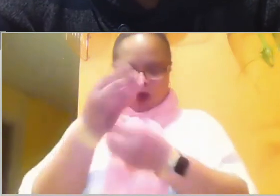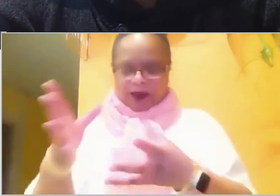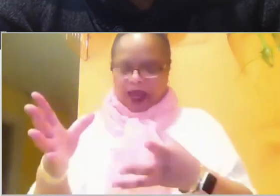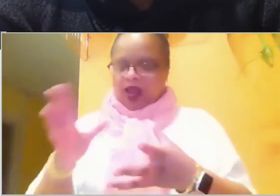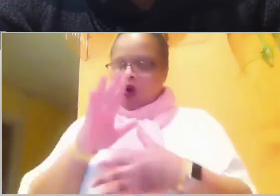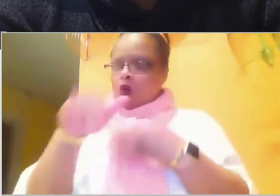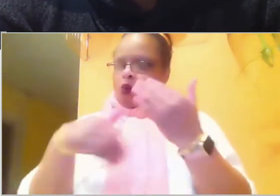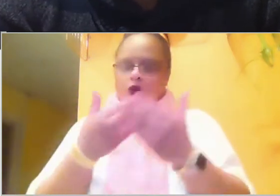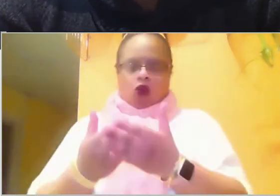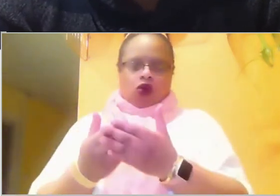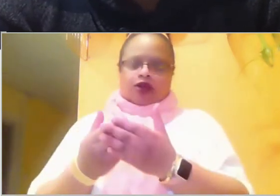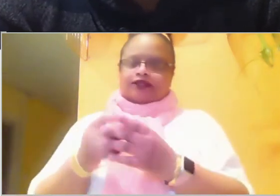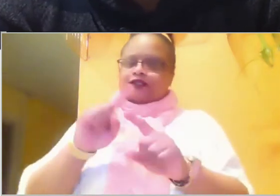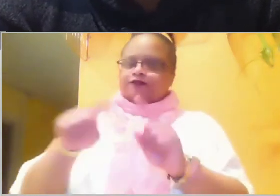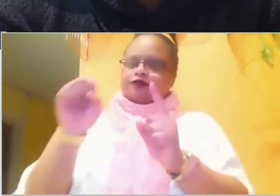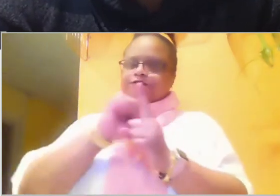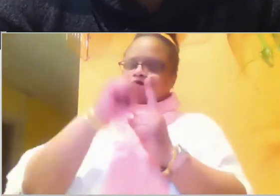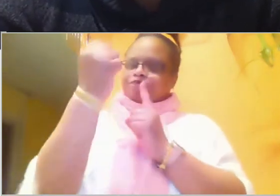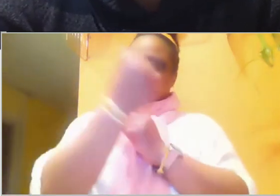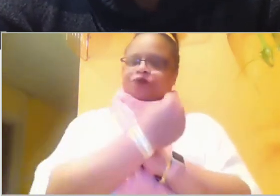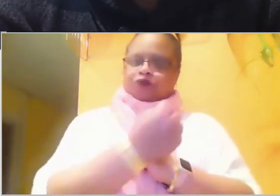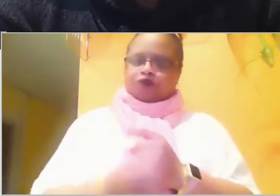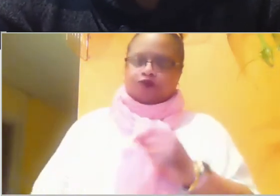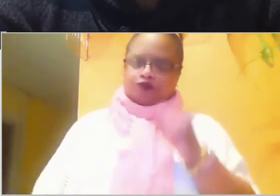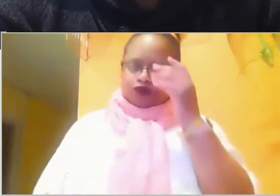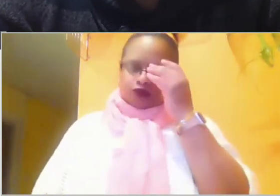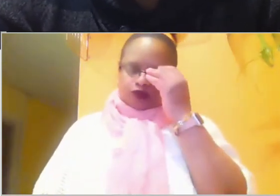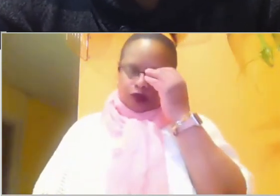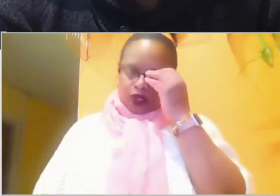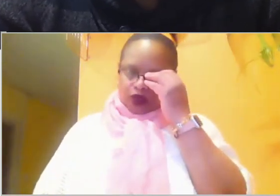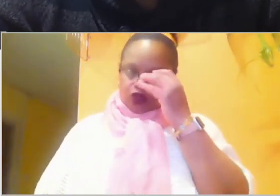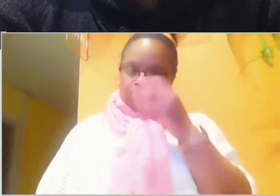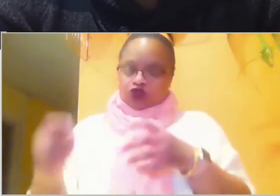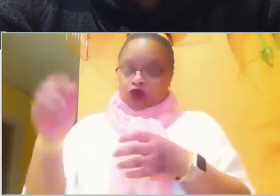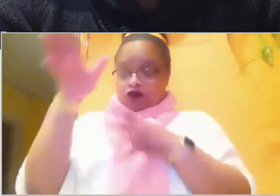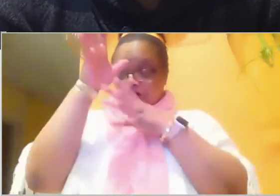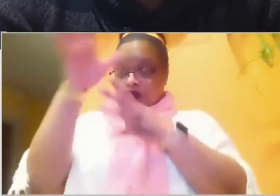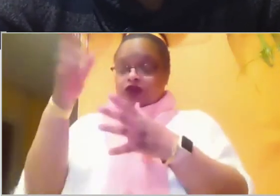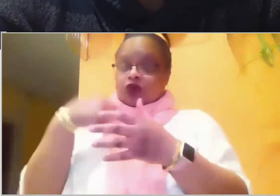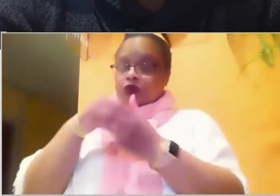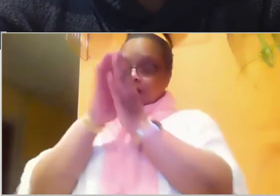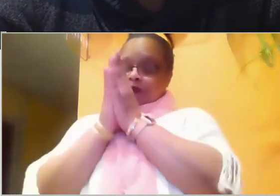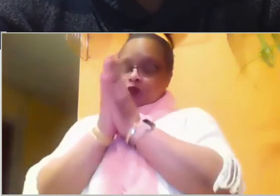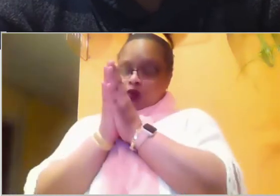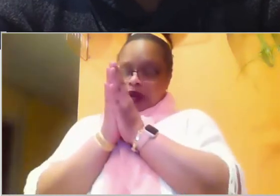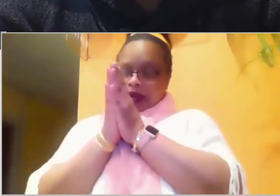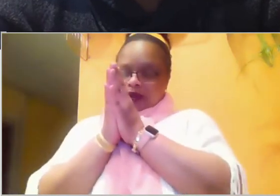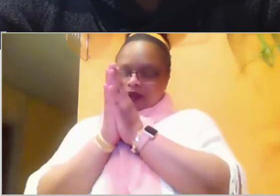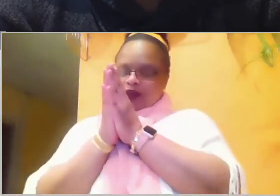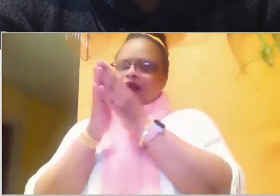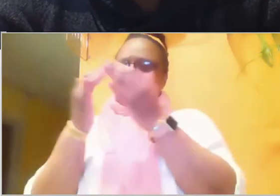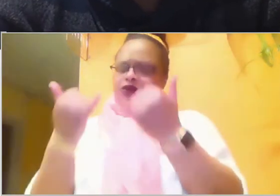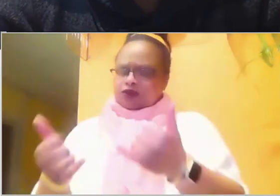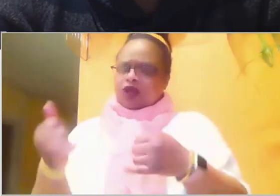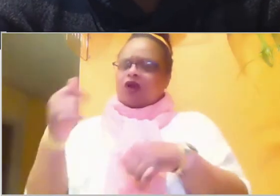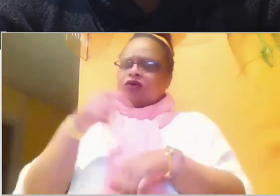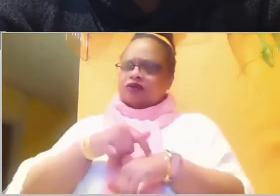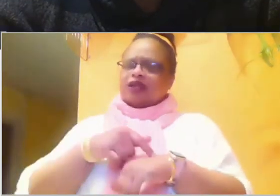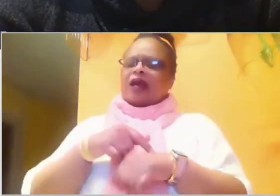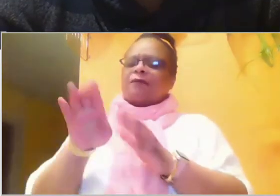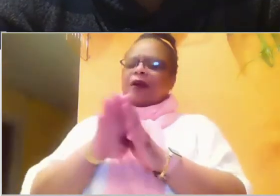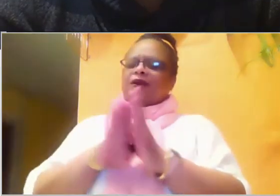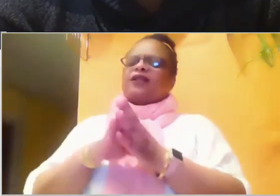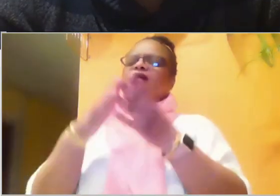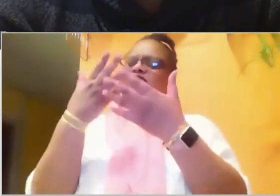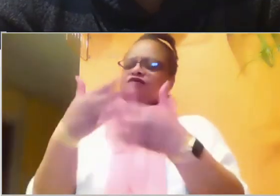obey you in everything that you've called us to do. And so, Father, I pray now that even as we depart from class, you will be with us for